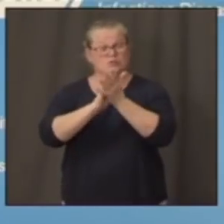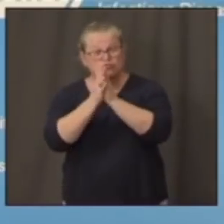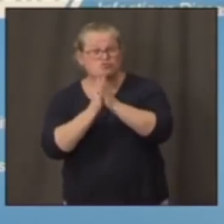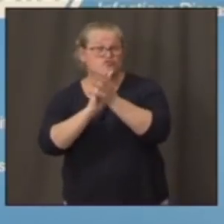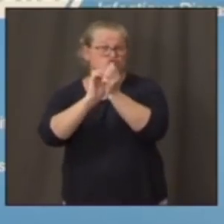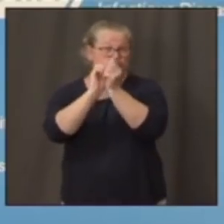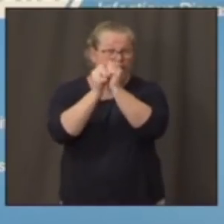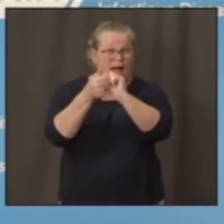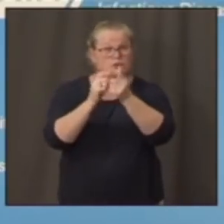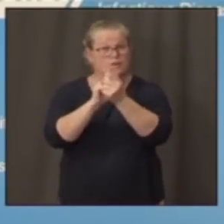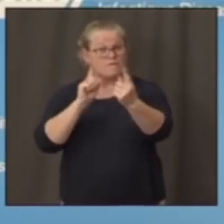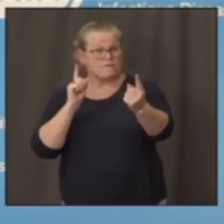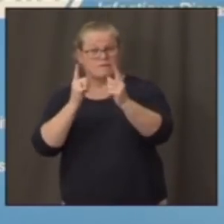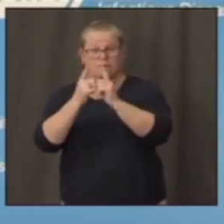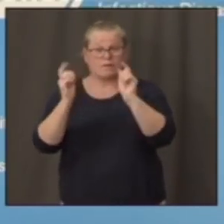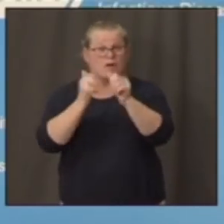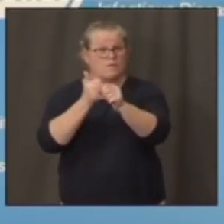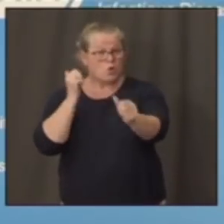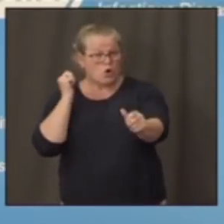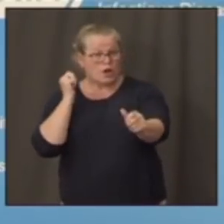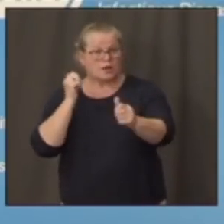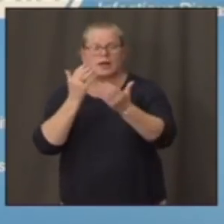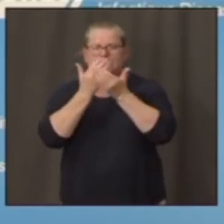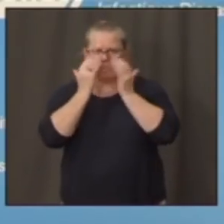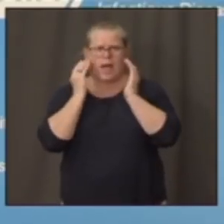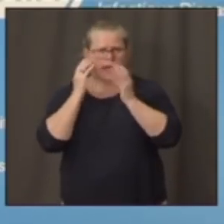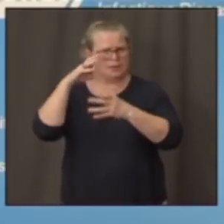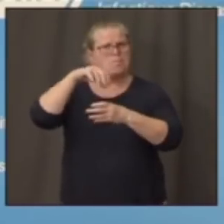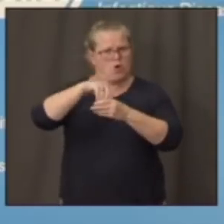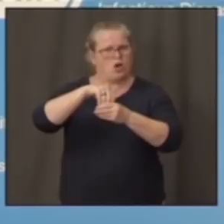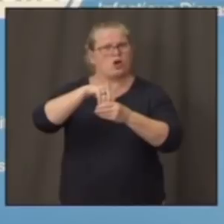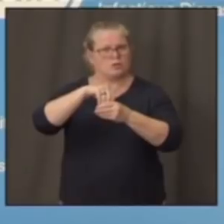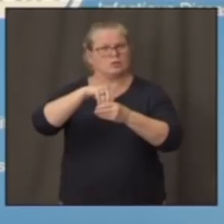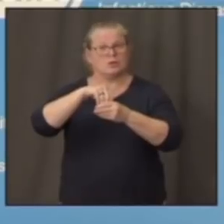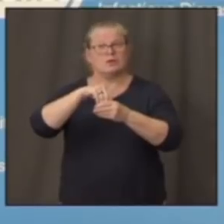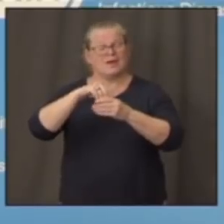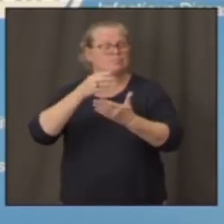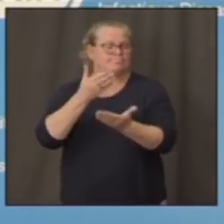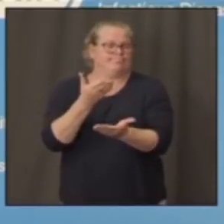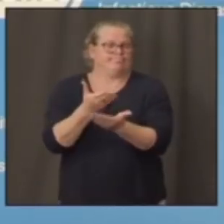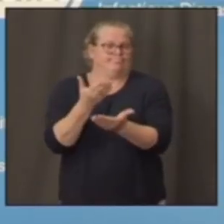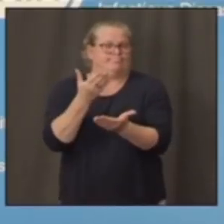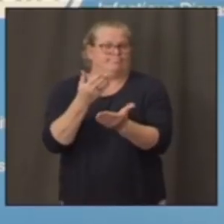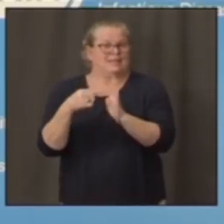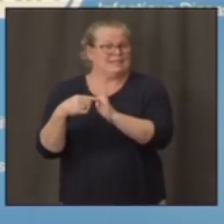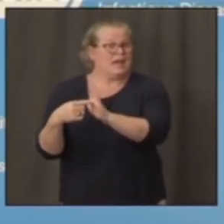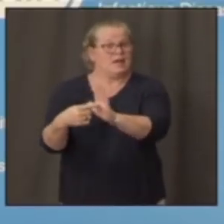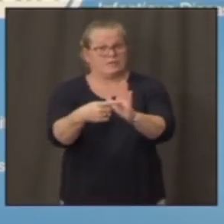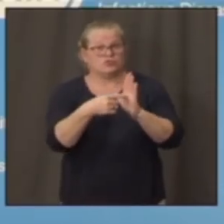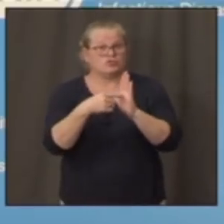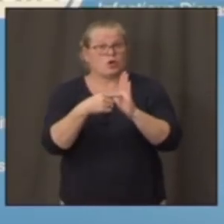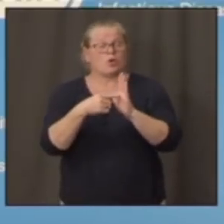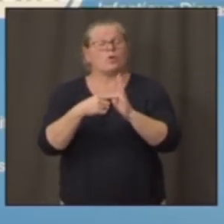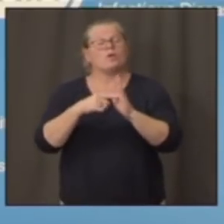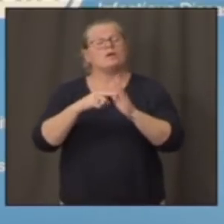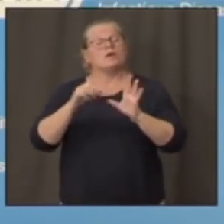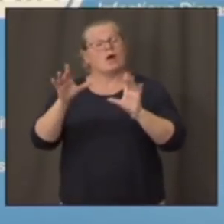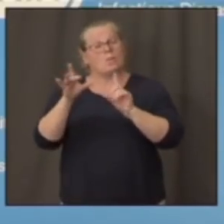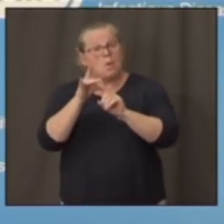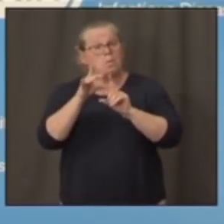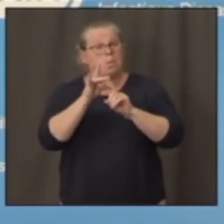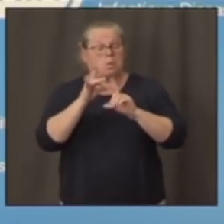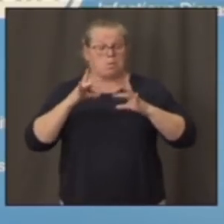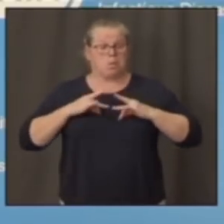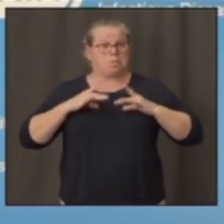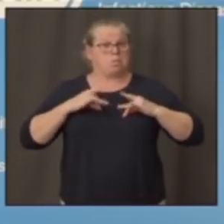part of this have been shown in meta-analysis to diminish the infection transmissibility and acquisition